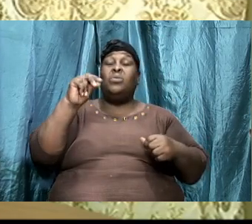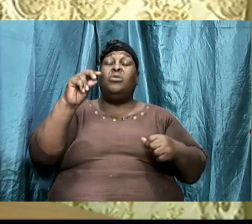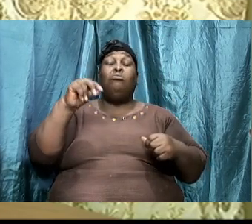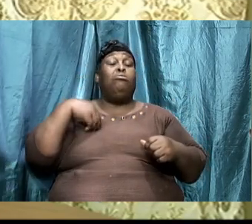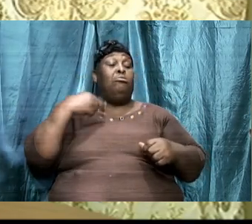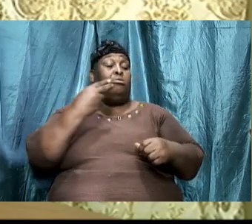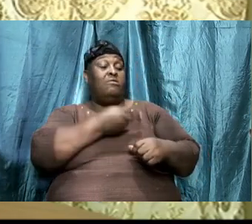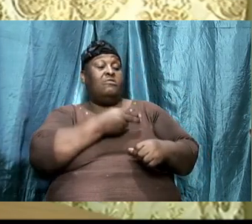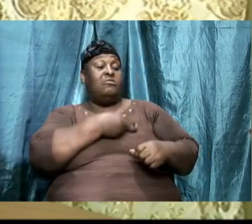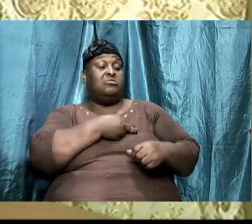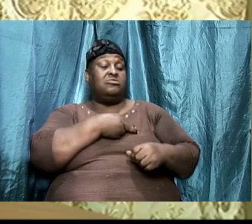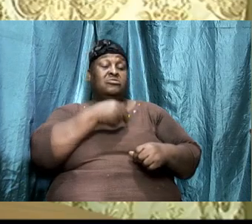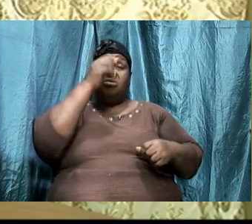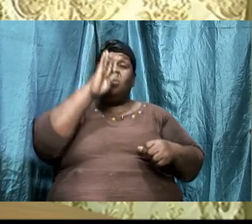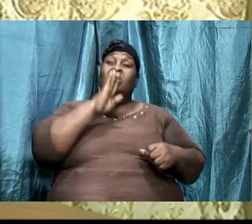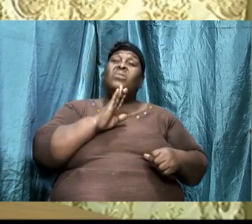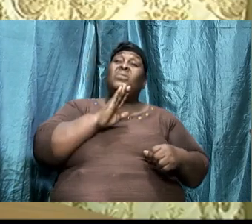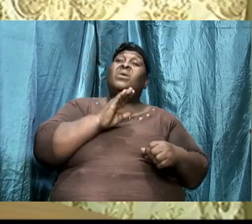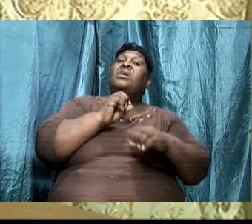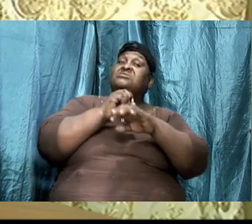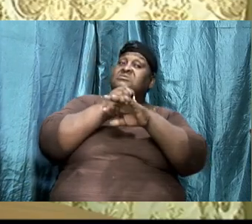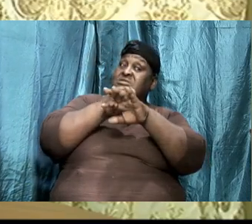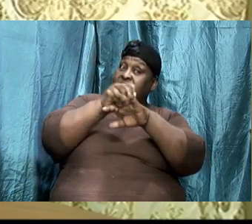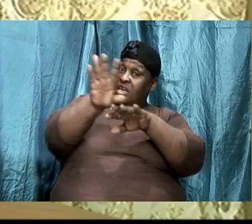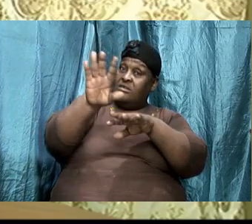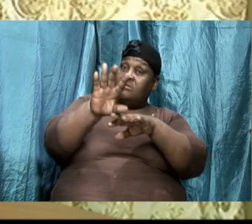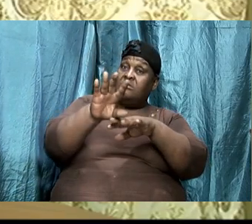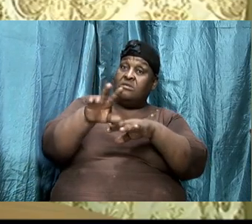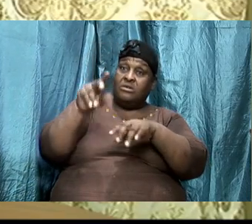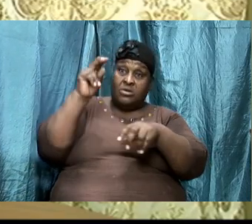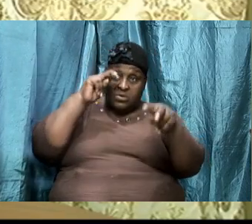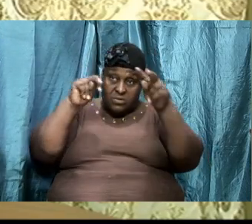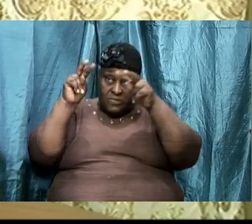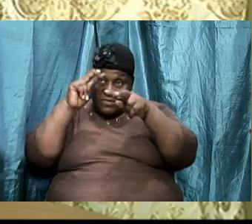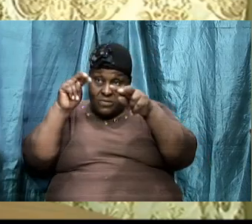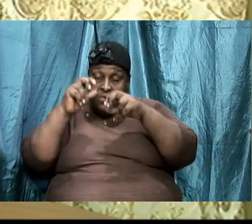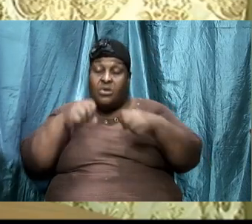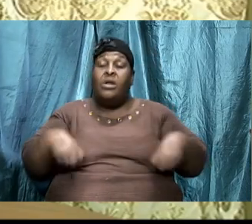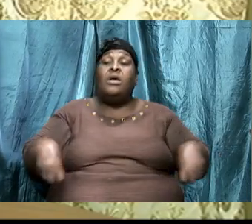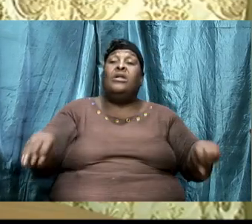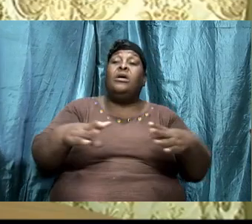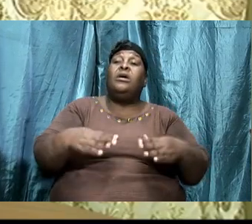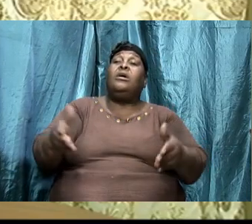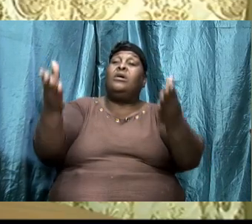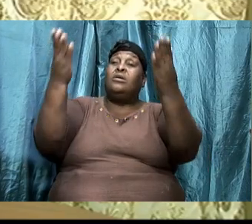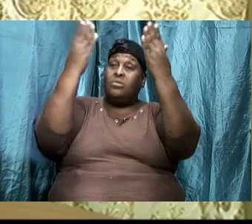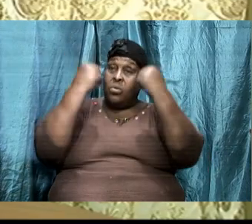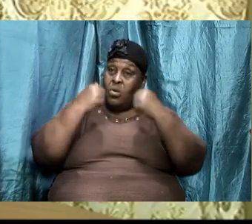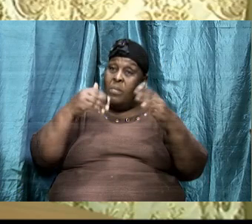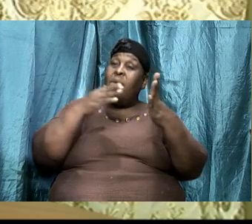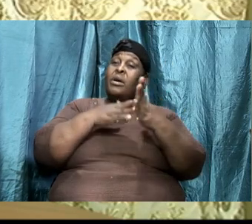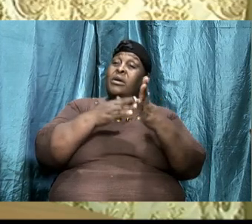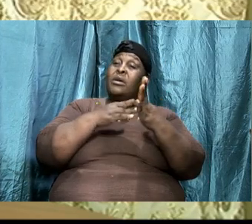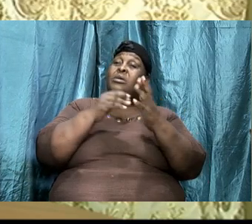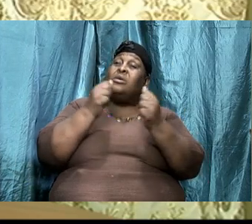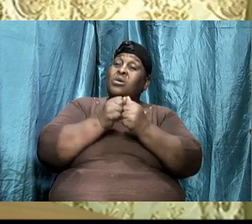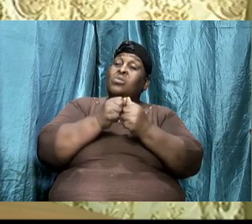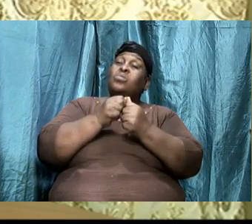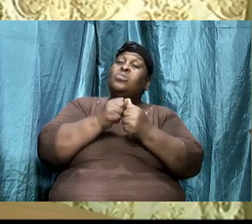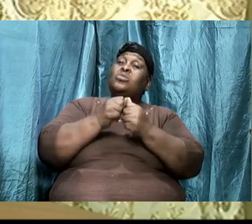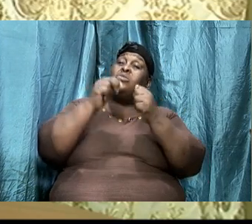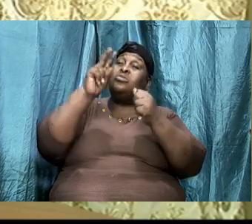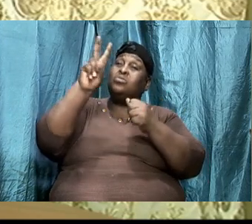land. And he sent all the leaders, and they came back. They came back with two bunch, two bunches of grape,